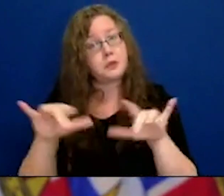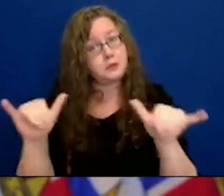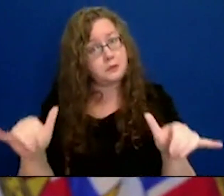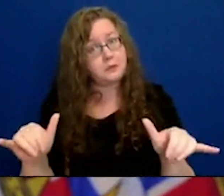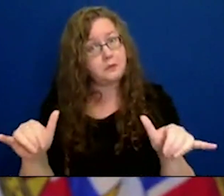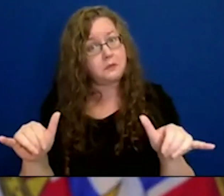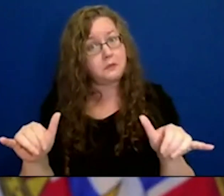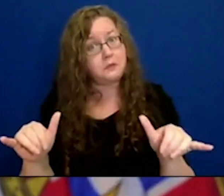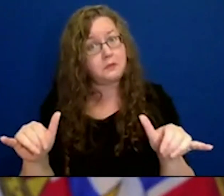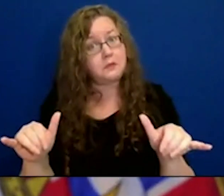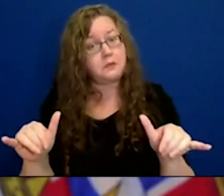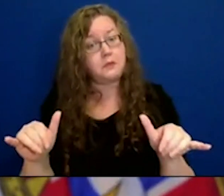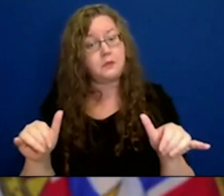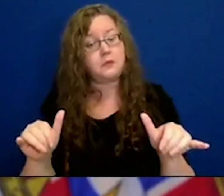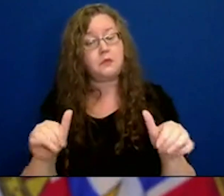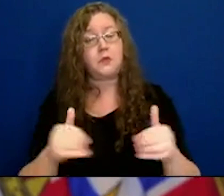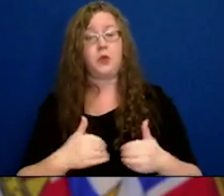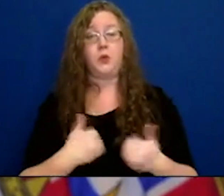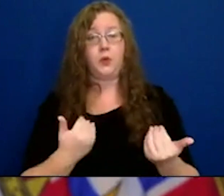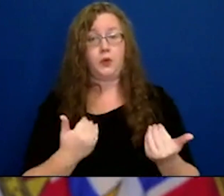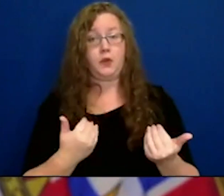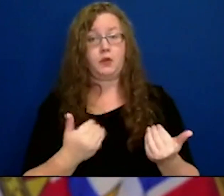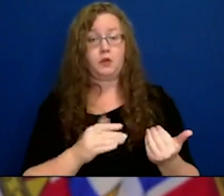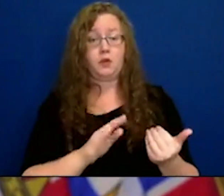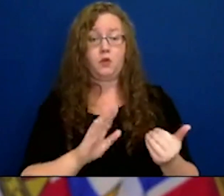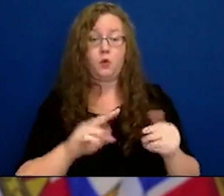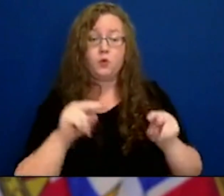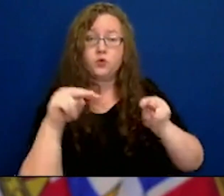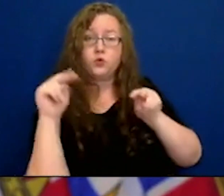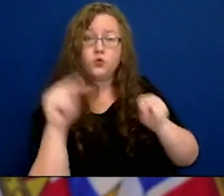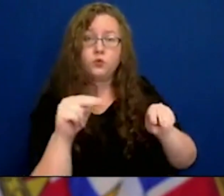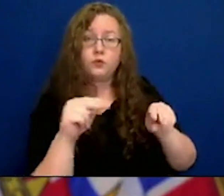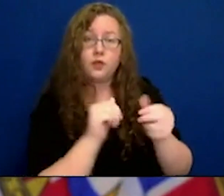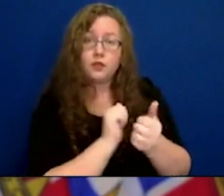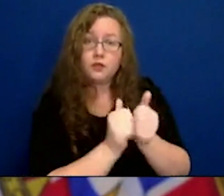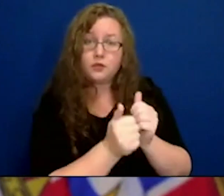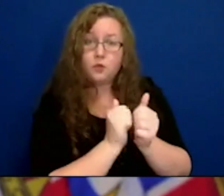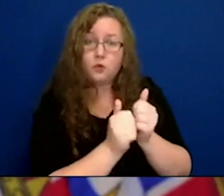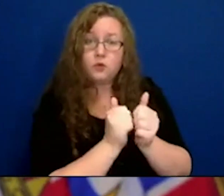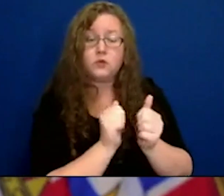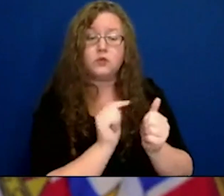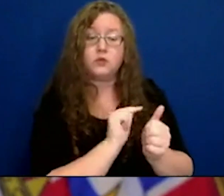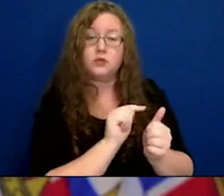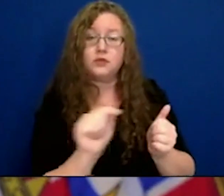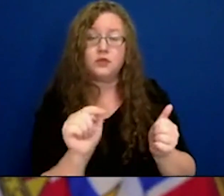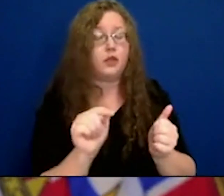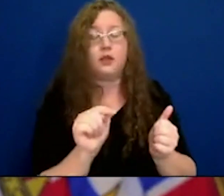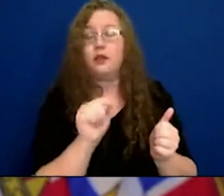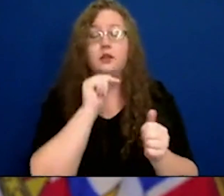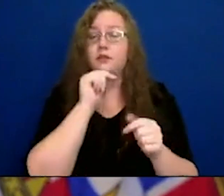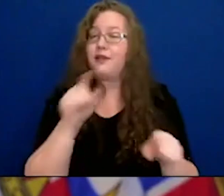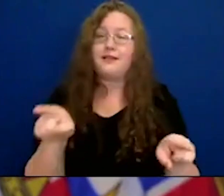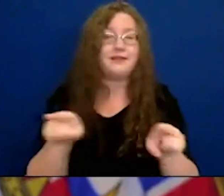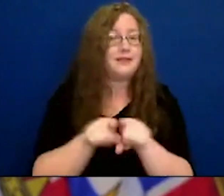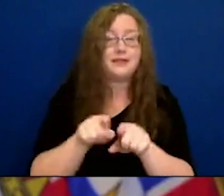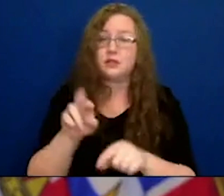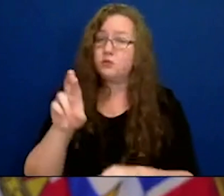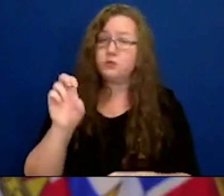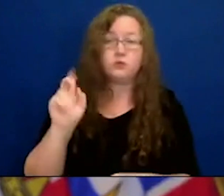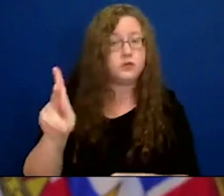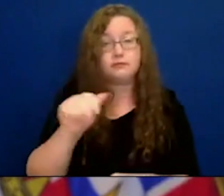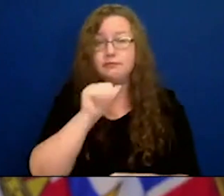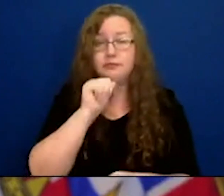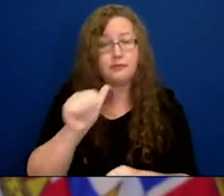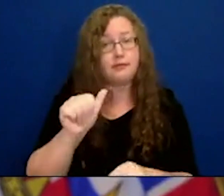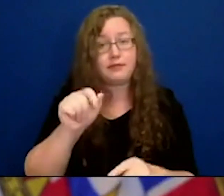sports for young people have not been a source of the same type of risk and transmission.